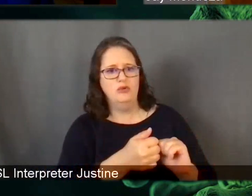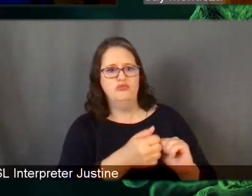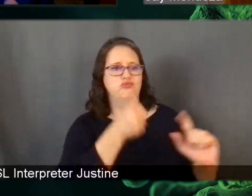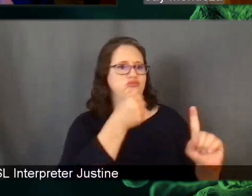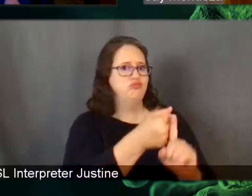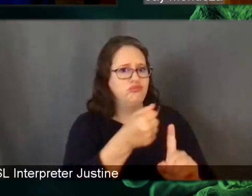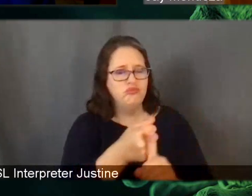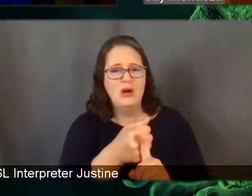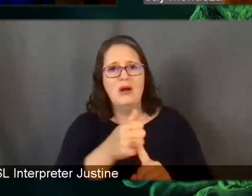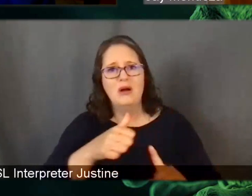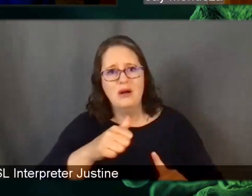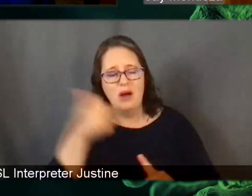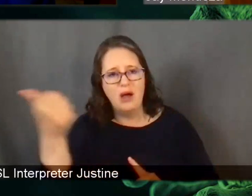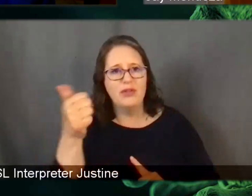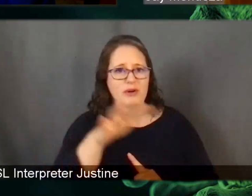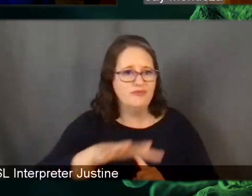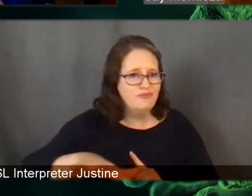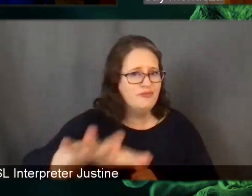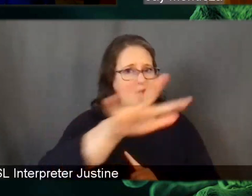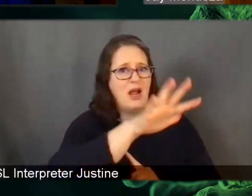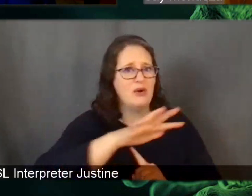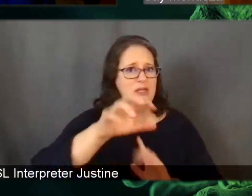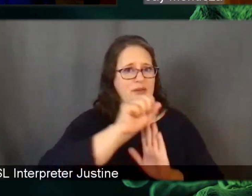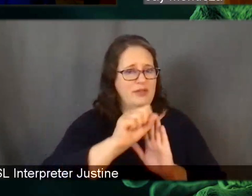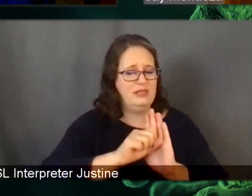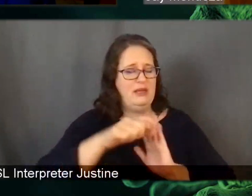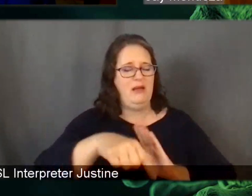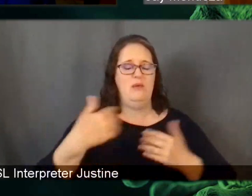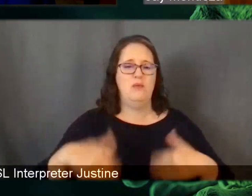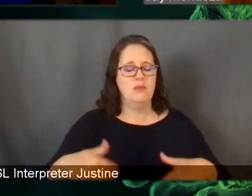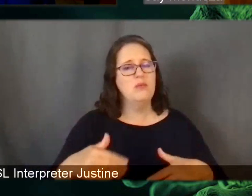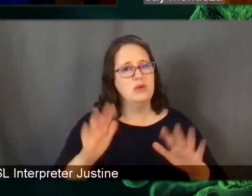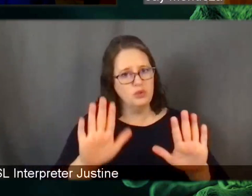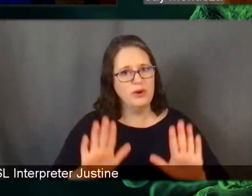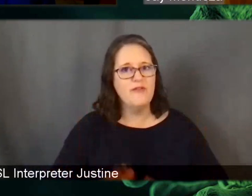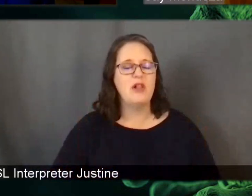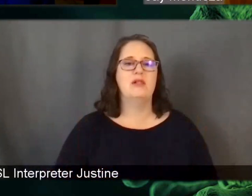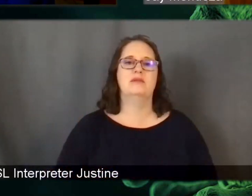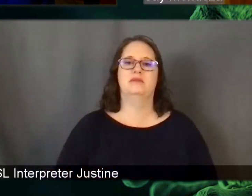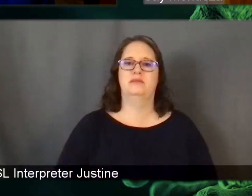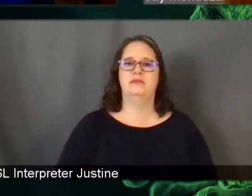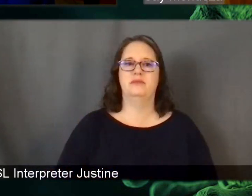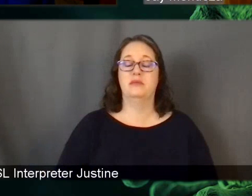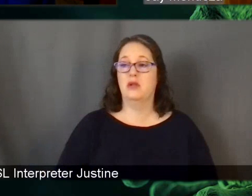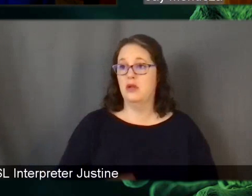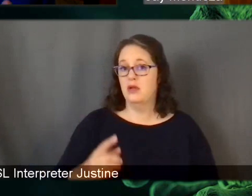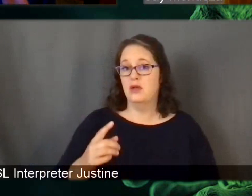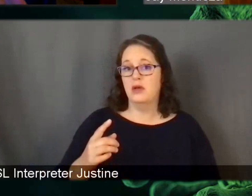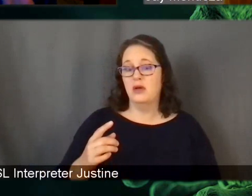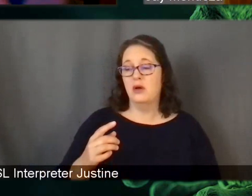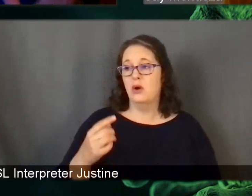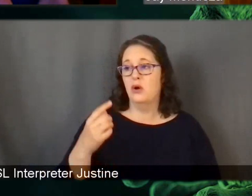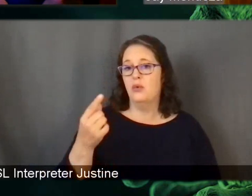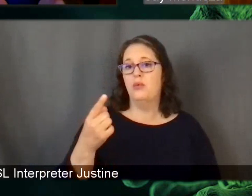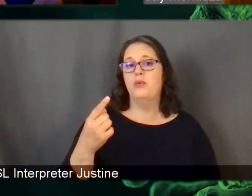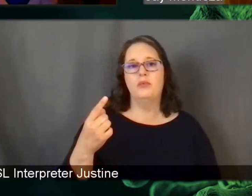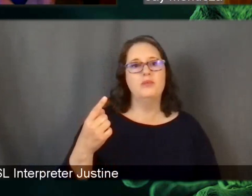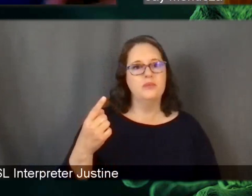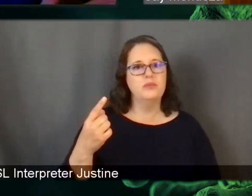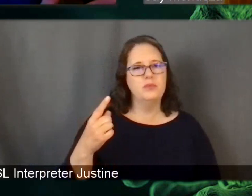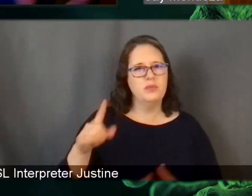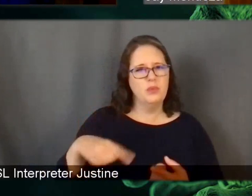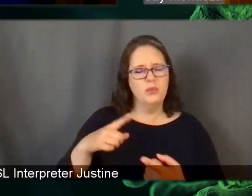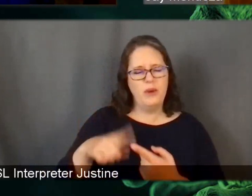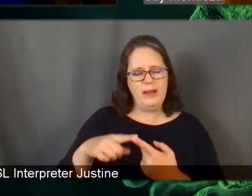here at the Fred Hutch. And you and I have been talking a lot about this. One of the issues for, for those who are, who are joining us today is when they think about